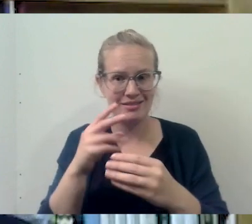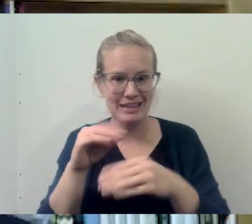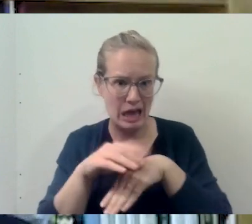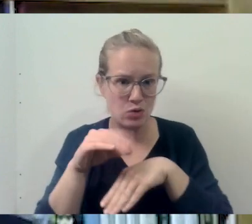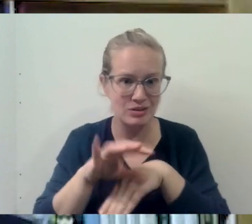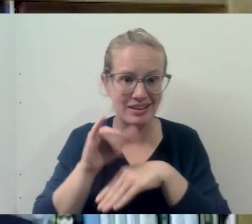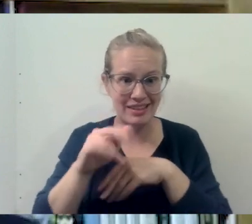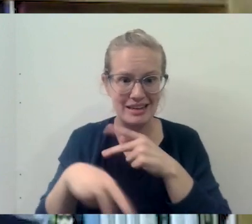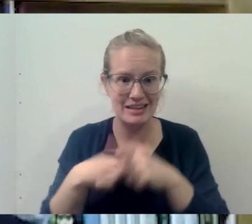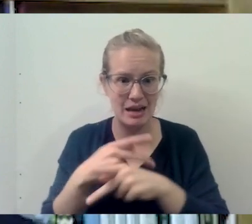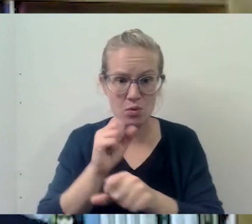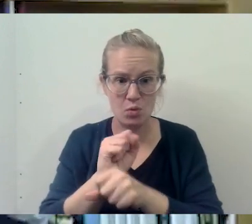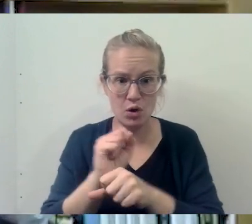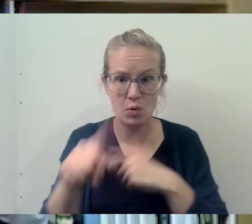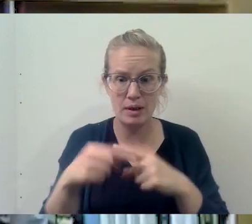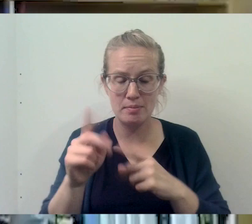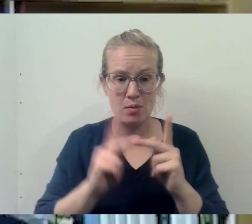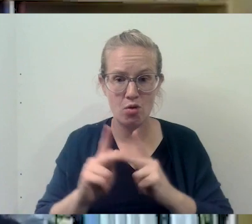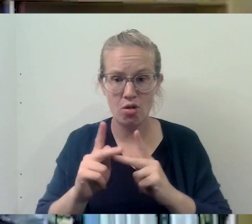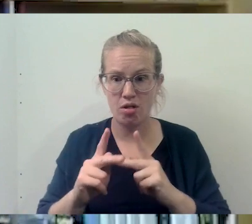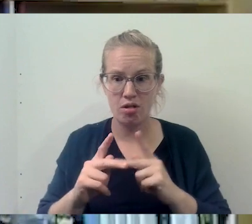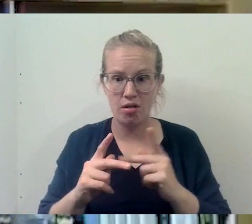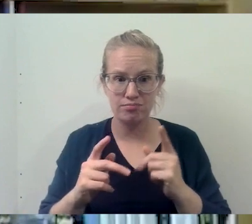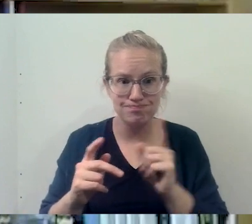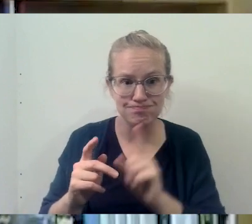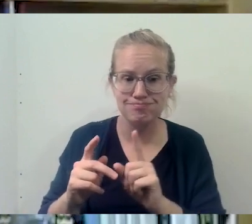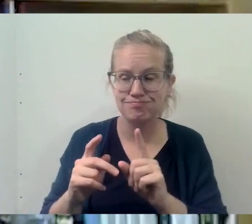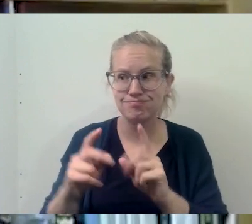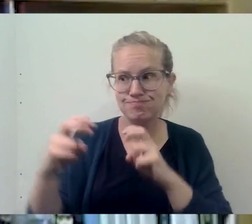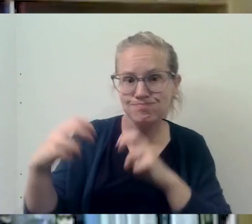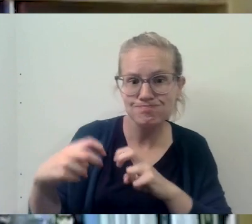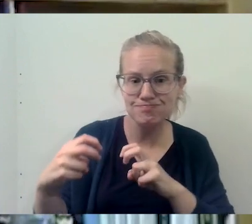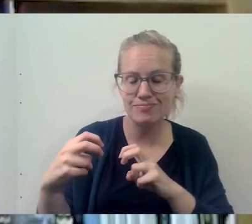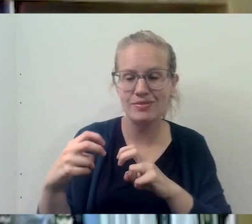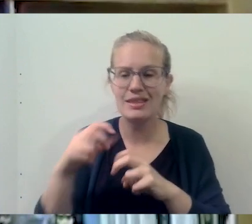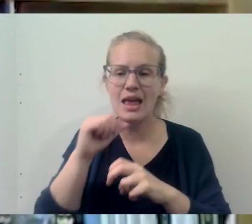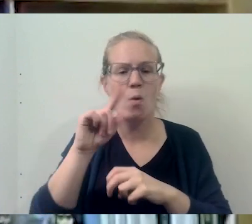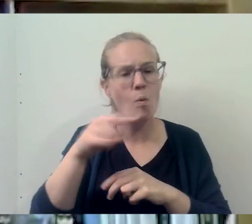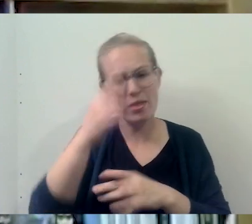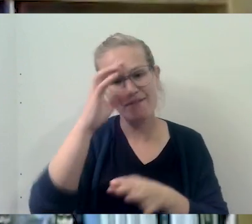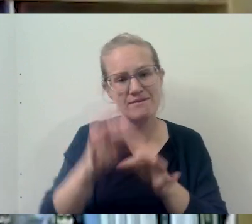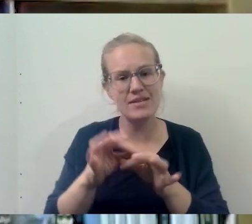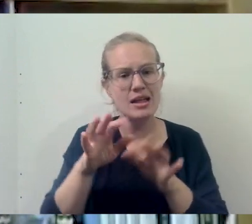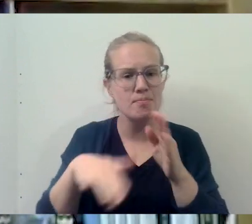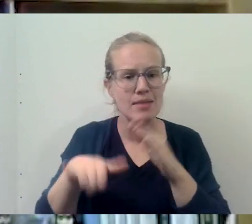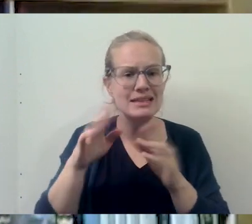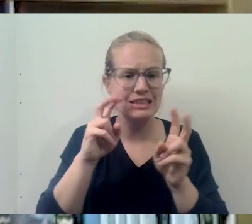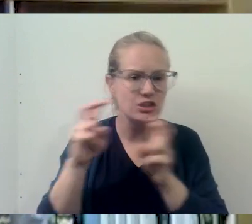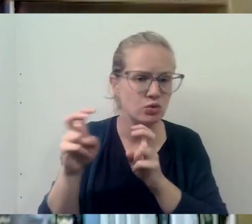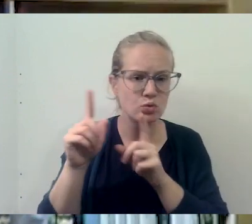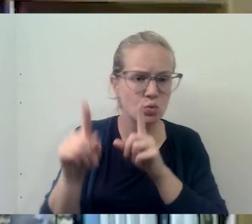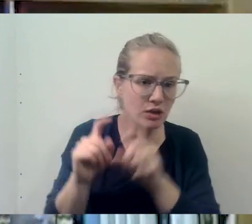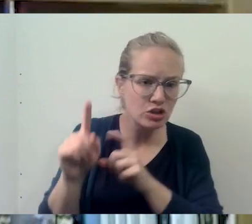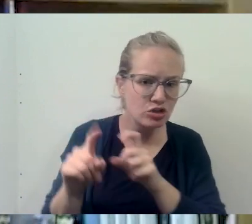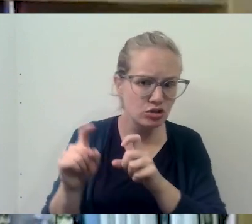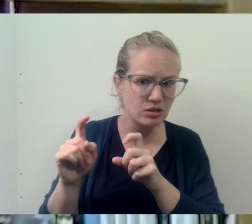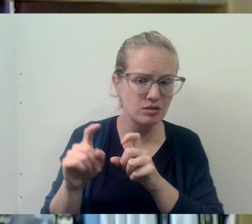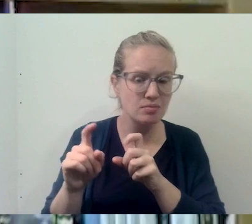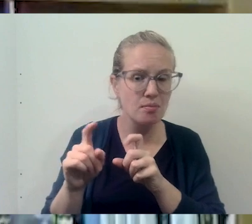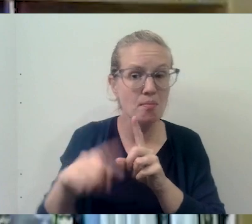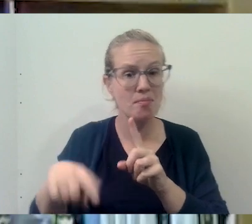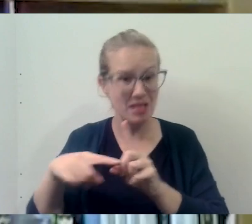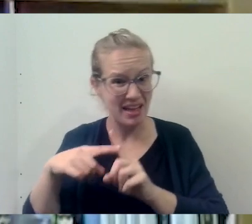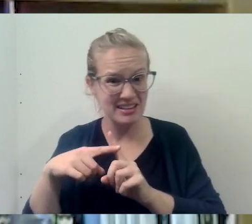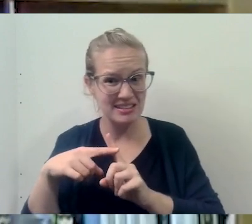kind of work where people come to them with not just their, you know, faith-based related issues and questions or what have you,